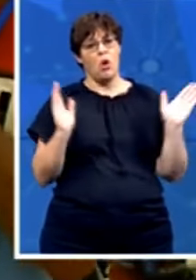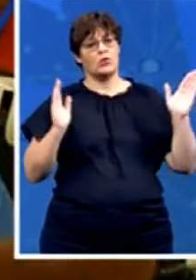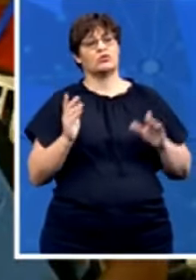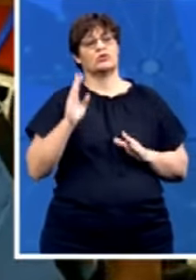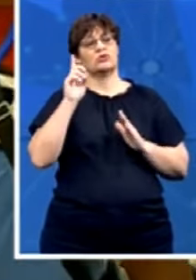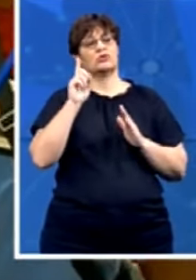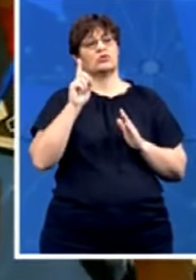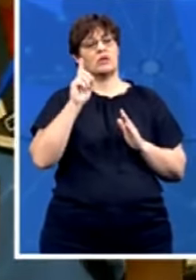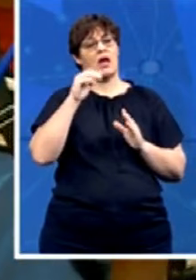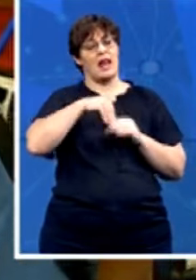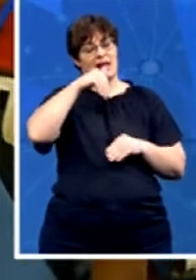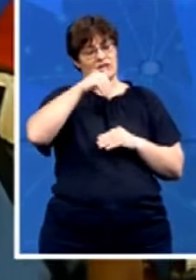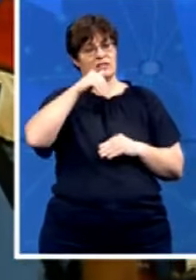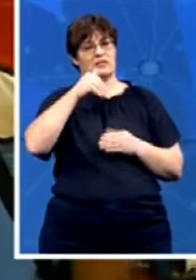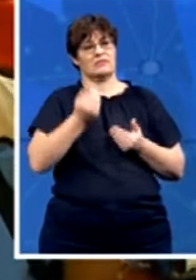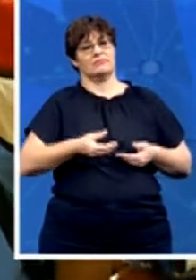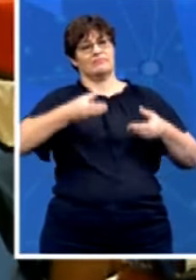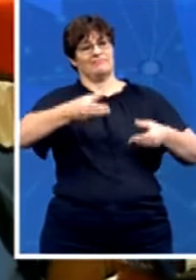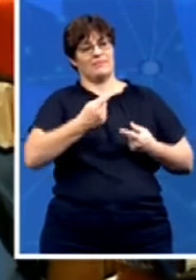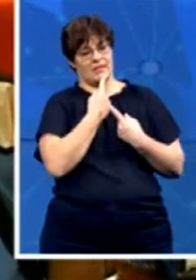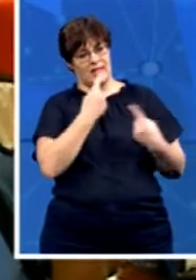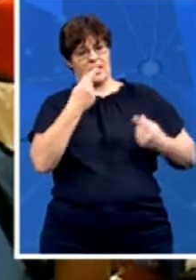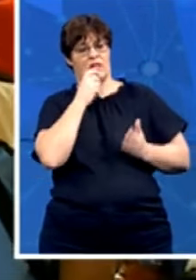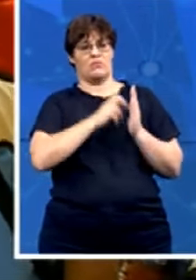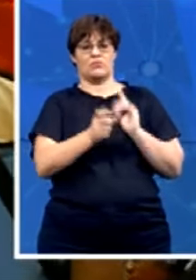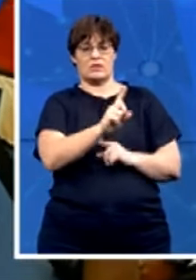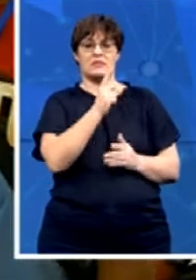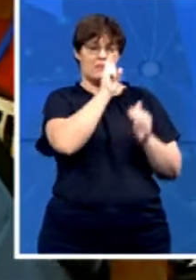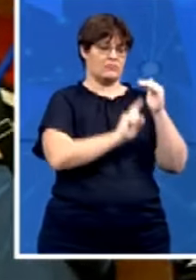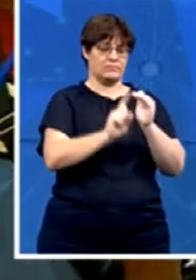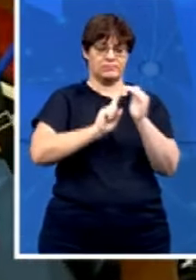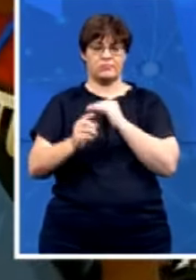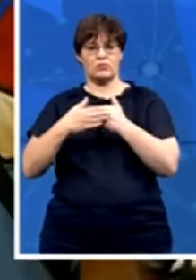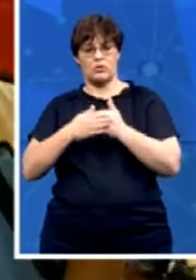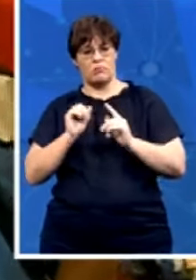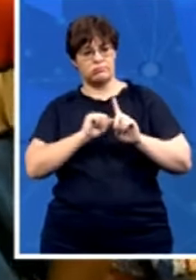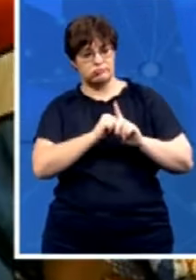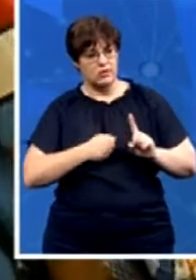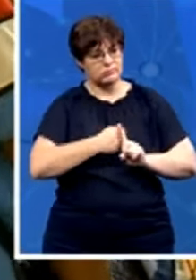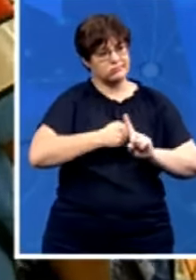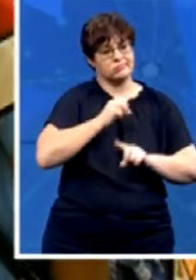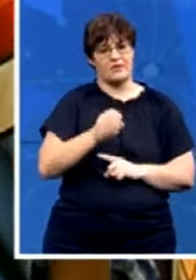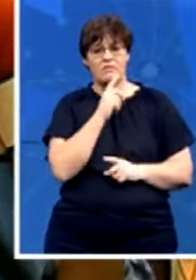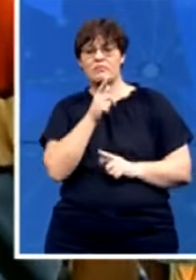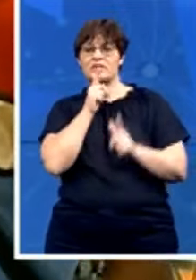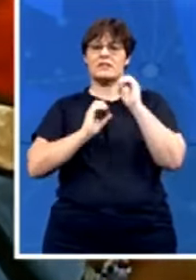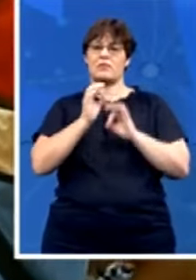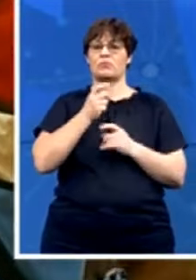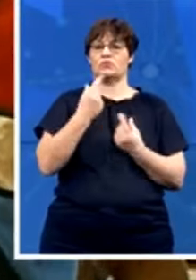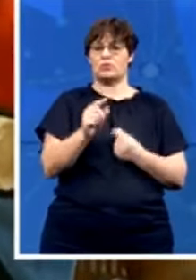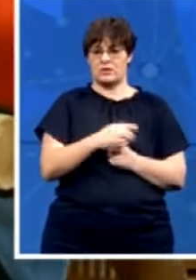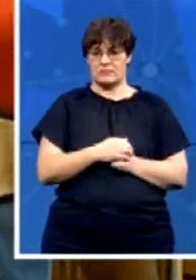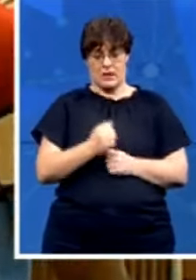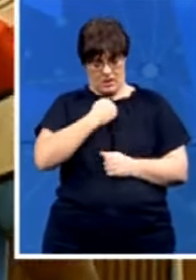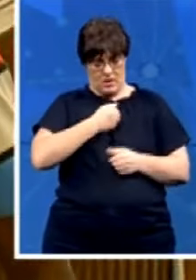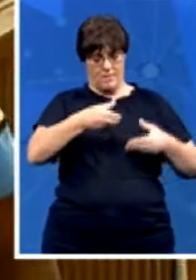you'll also be conducting a door to door campaign perhaps take me through what you'll be doing here today yes as our manifesto I'm going